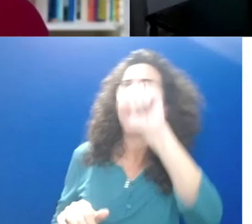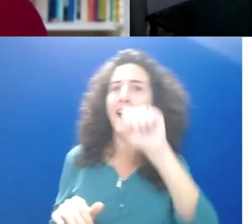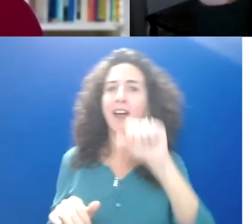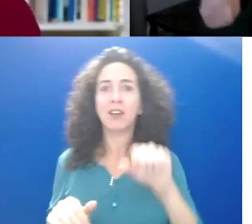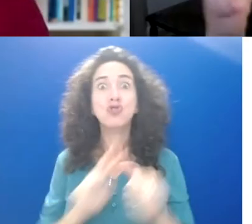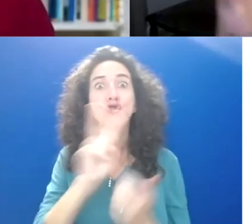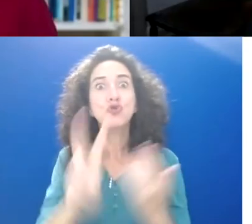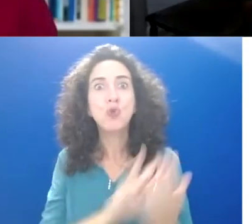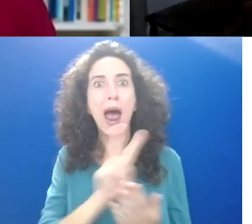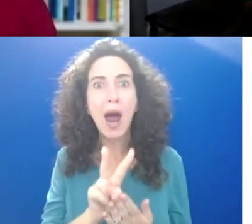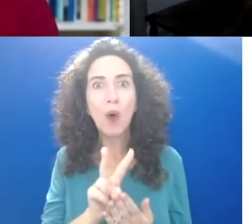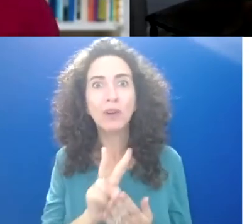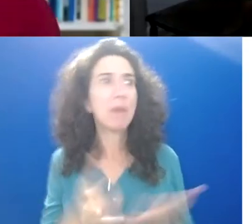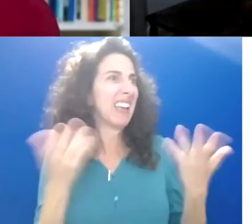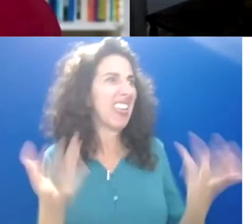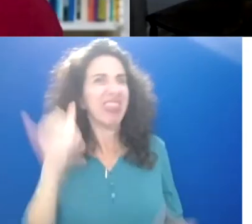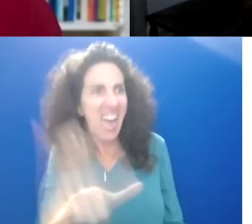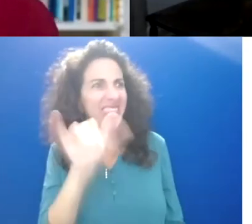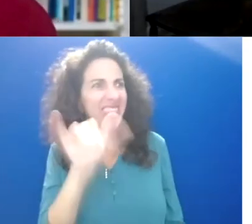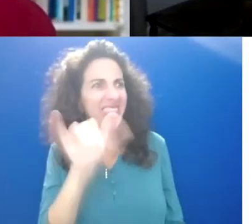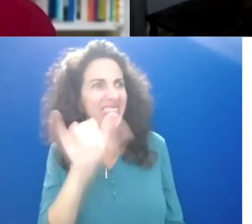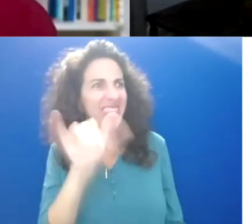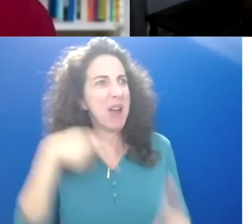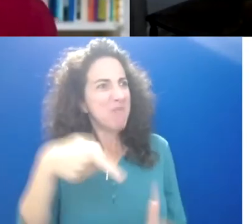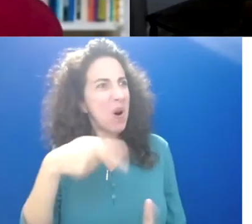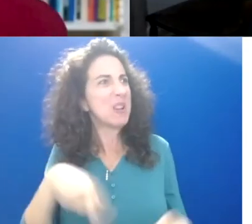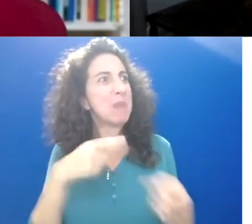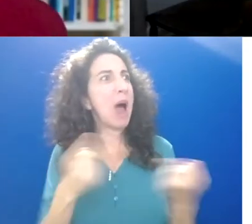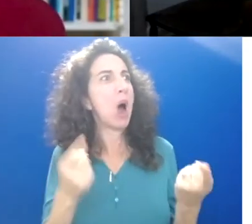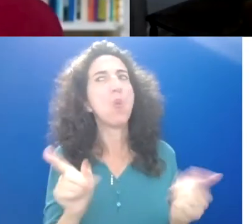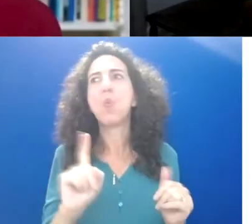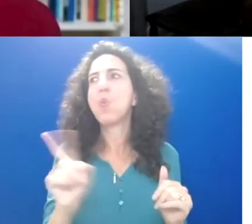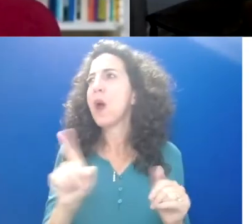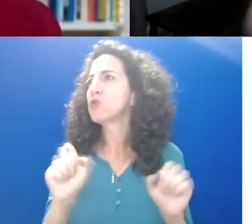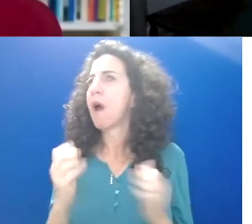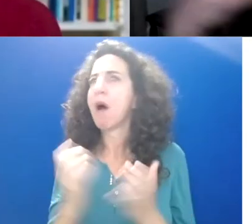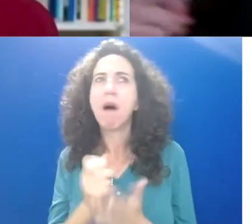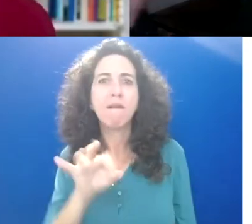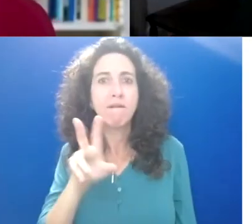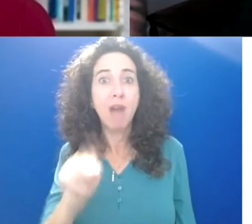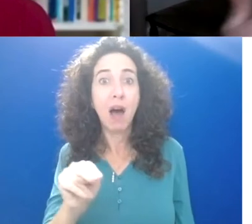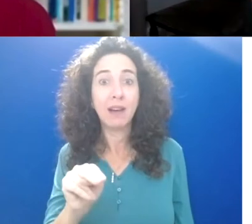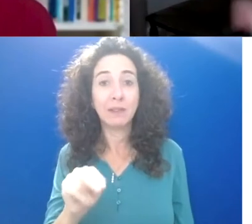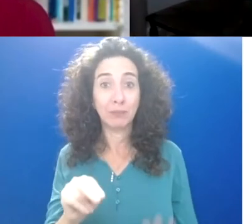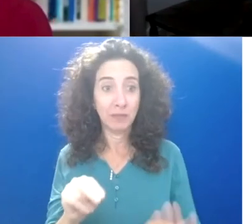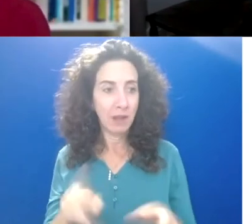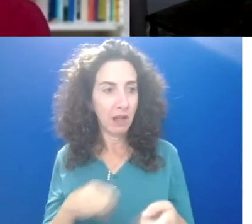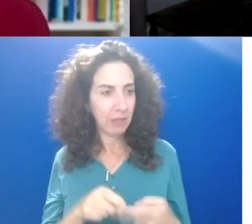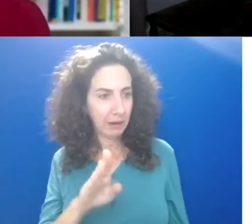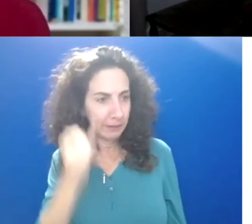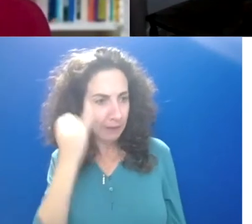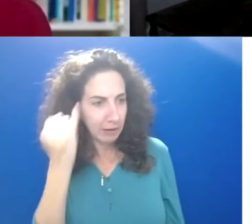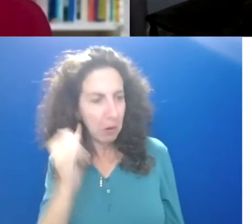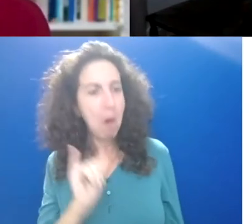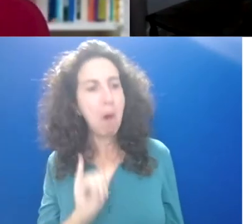literal, oh my god, I'm so excited. But I just thought it was so beautiful, because it just showed up. And I tried it, that's the other thing, it feeds off of things. So talk with your